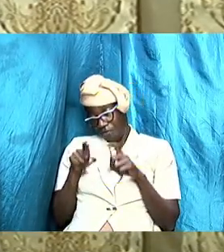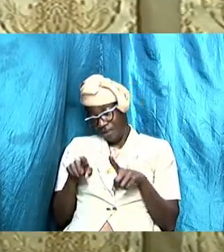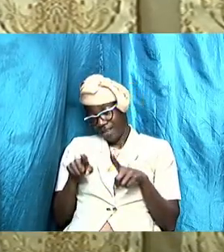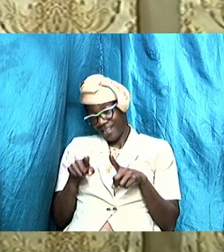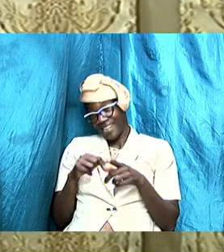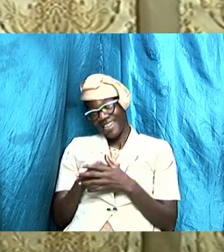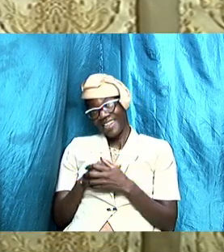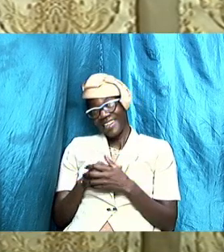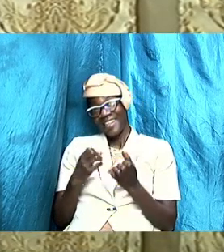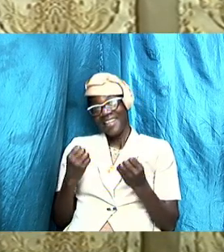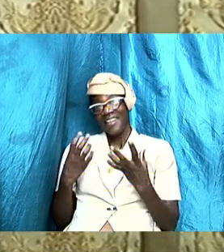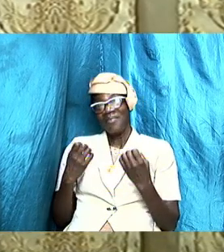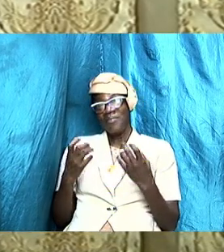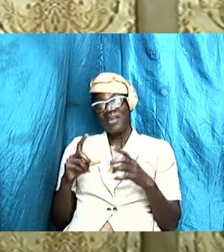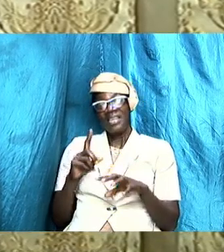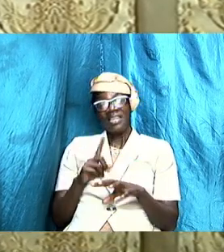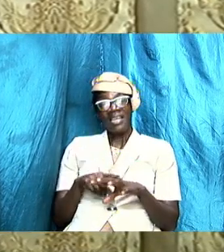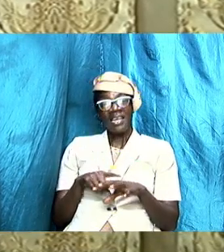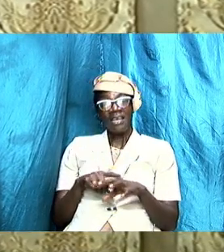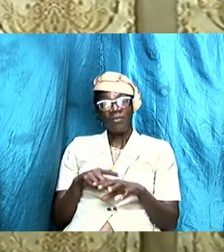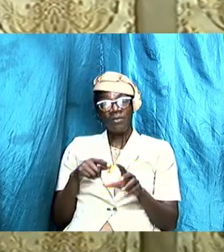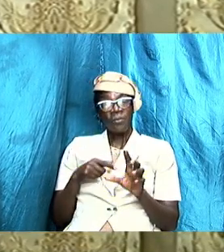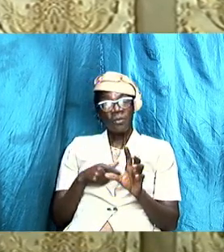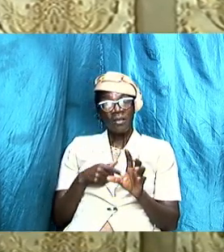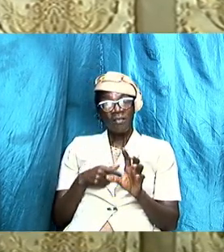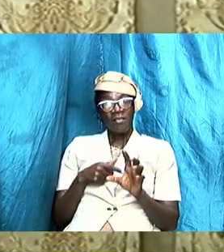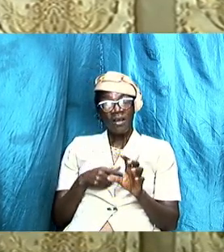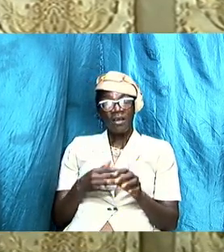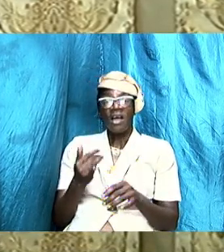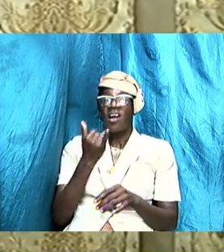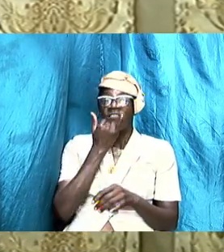so many times we start off incorrectly